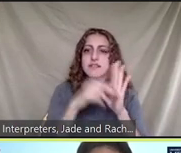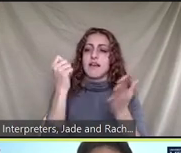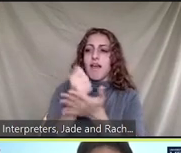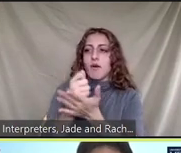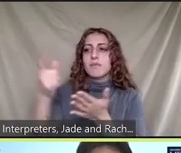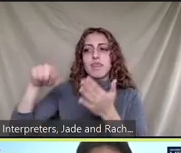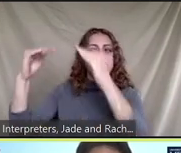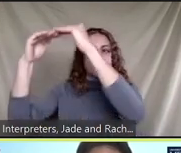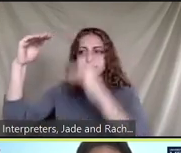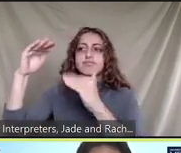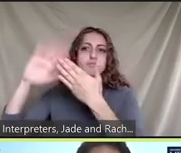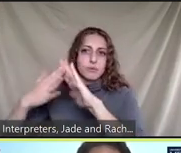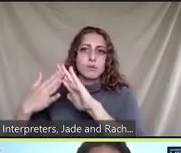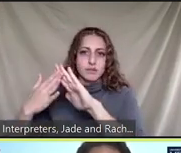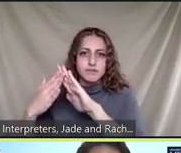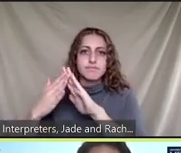slide please